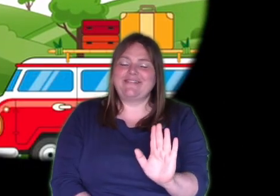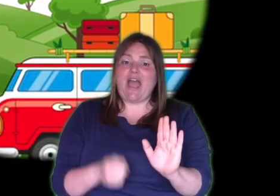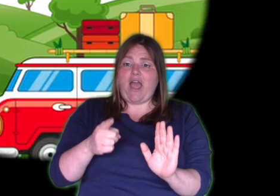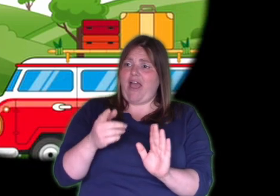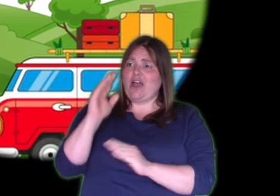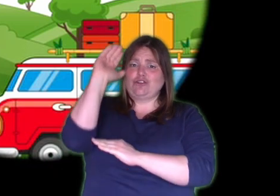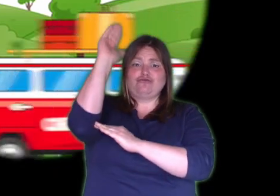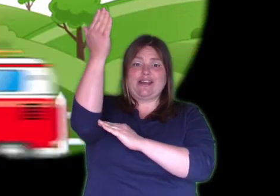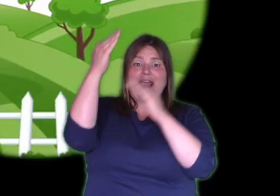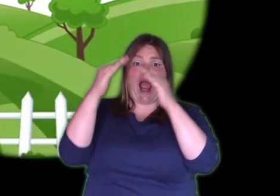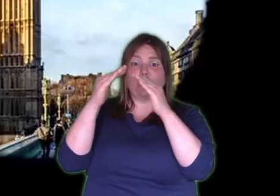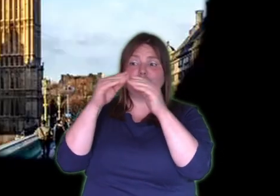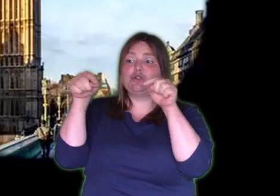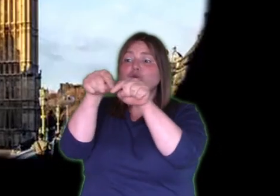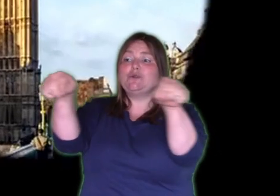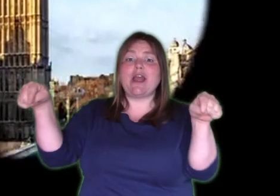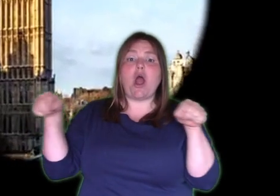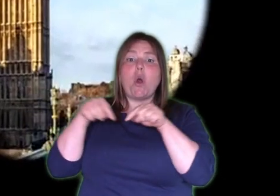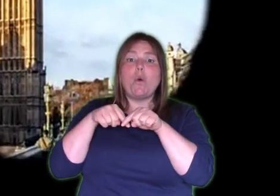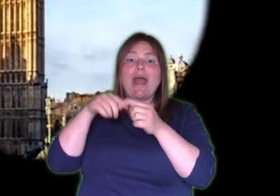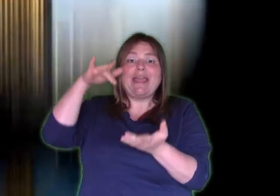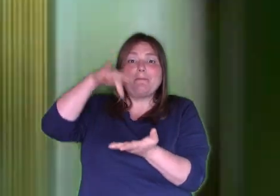deep in the heart of England.